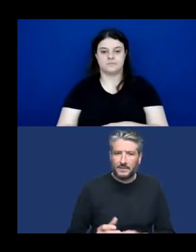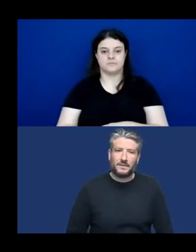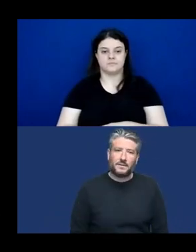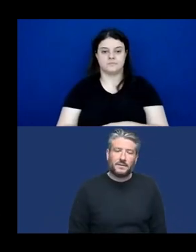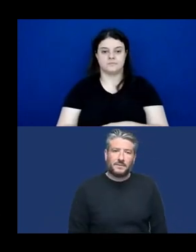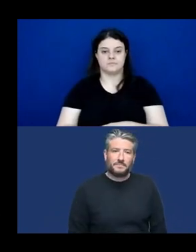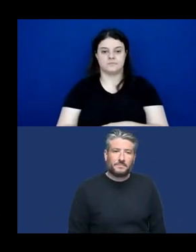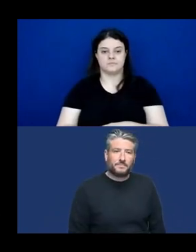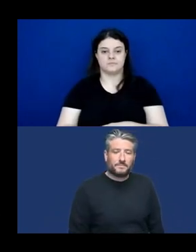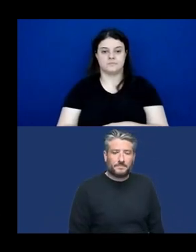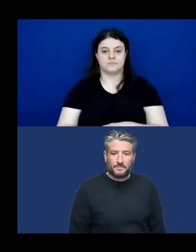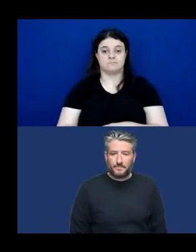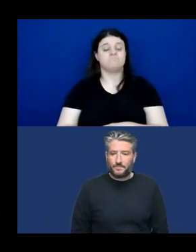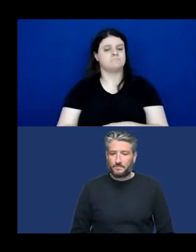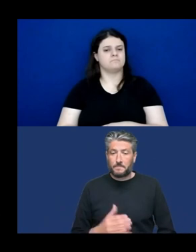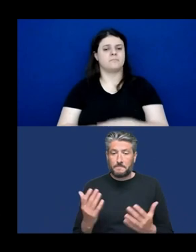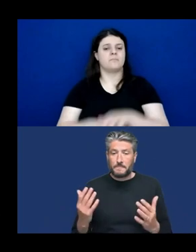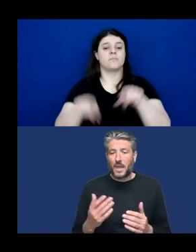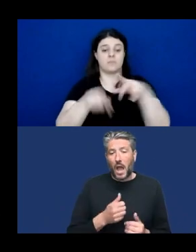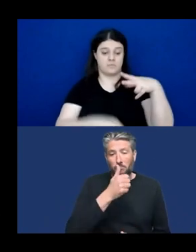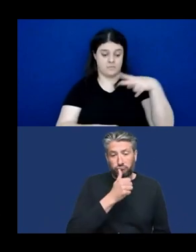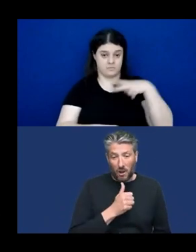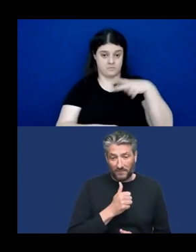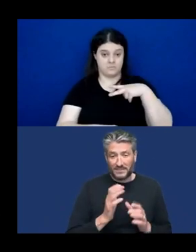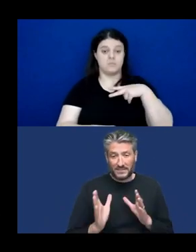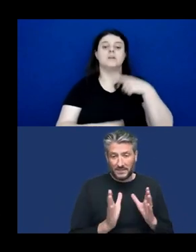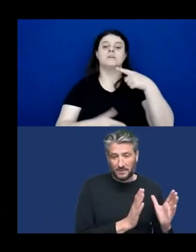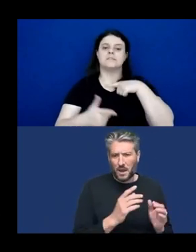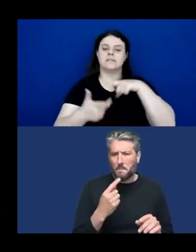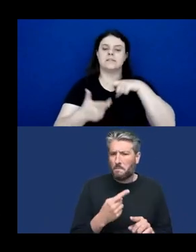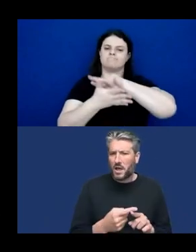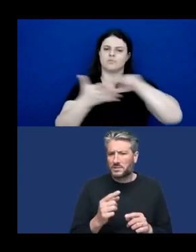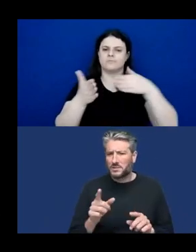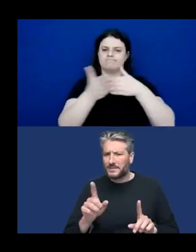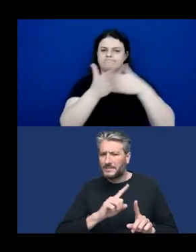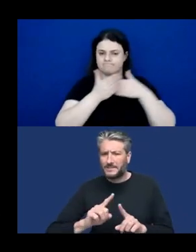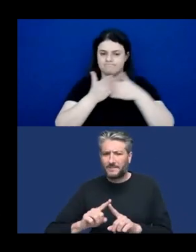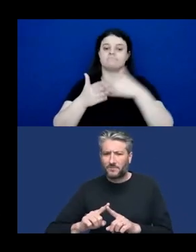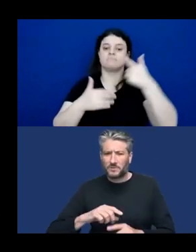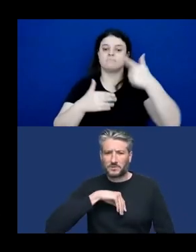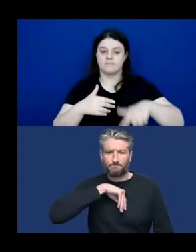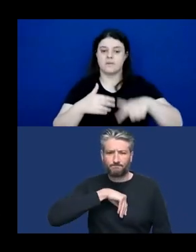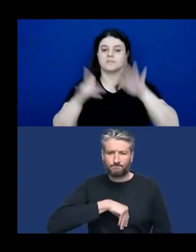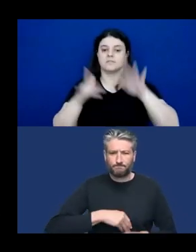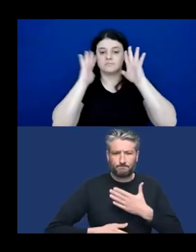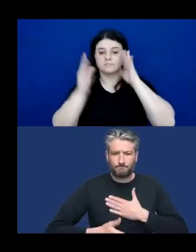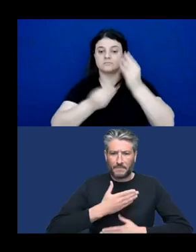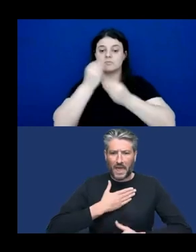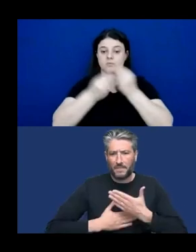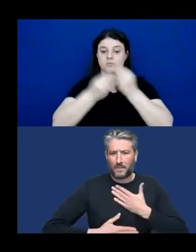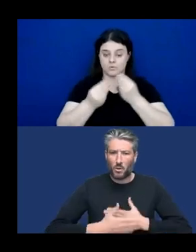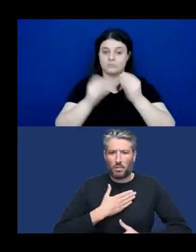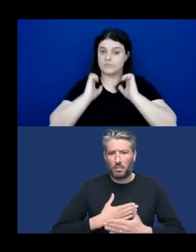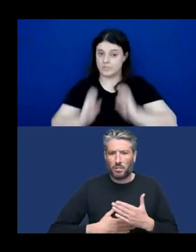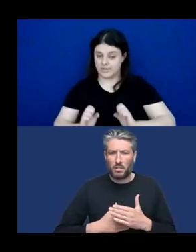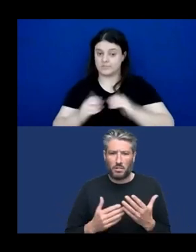In addition to privacy, some larger ethical issues also arise in building and using sign language data sets. Some colleagues and